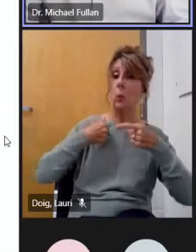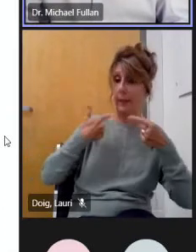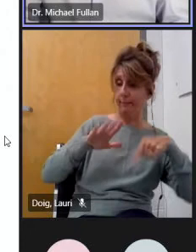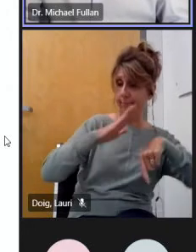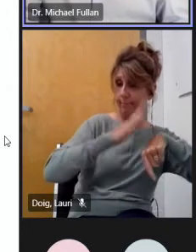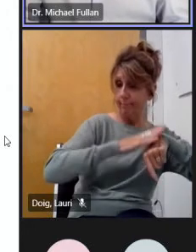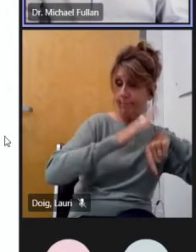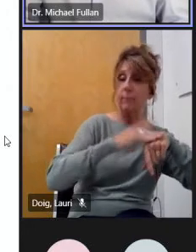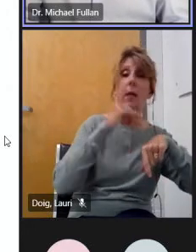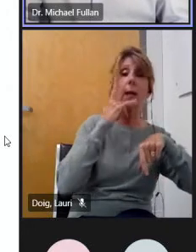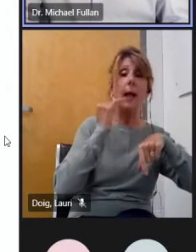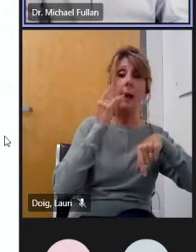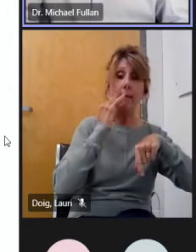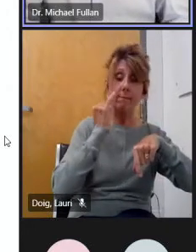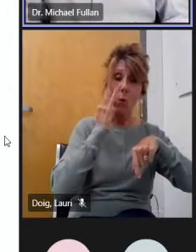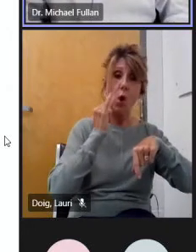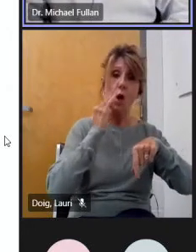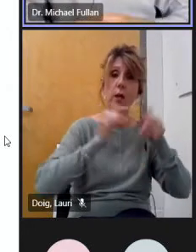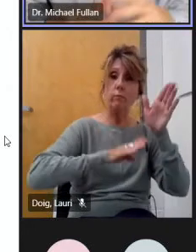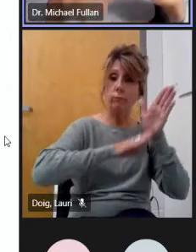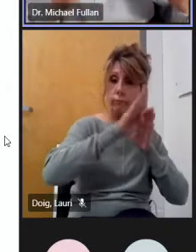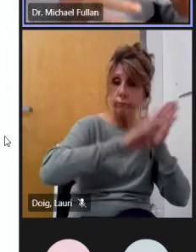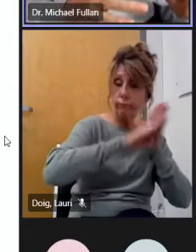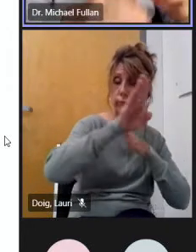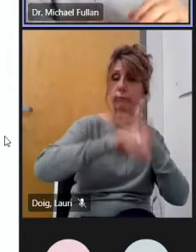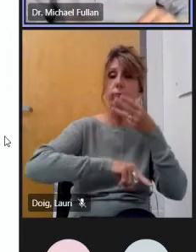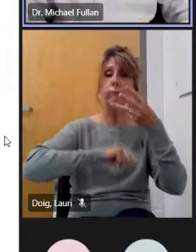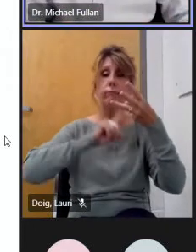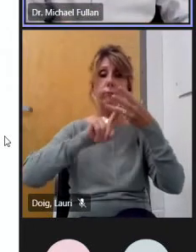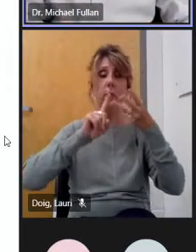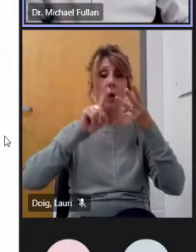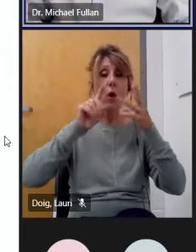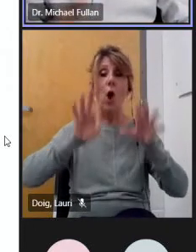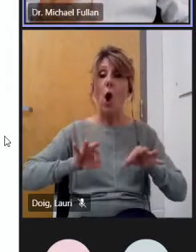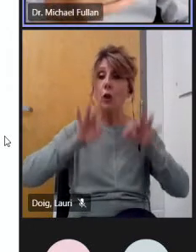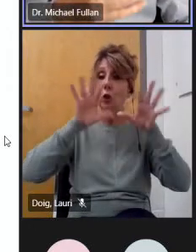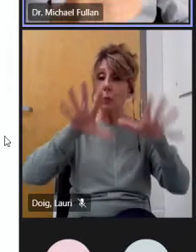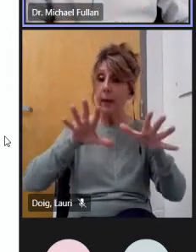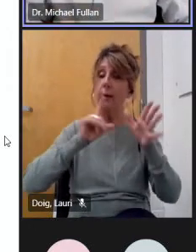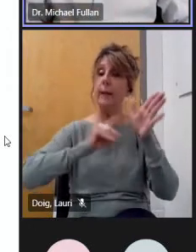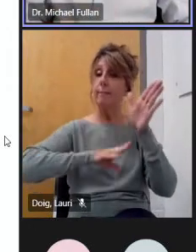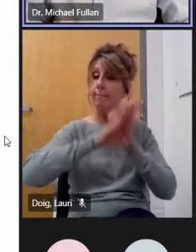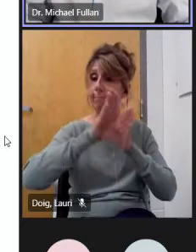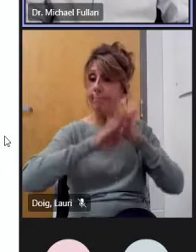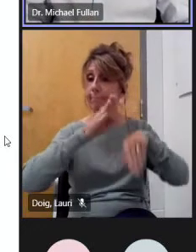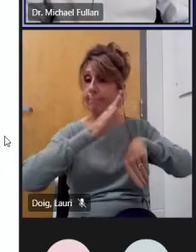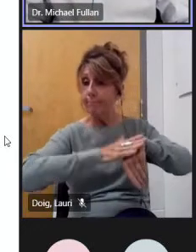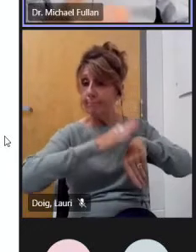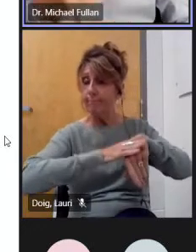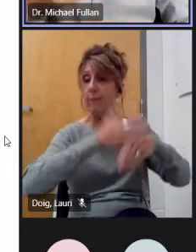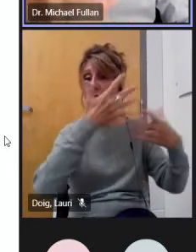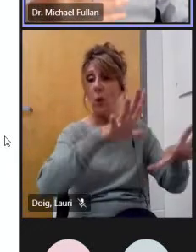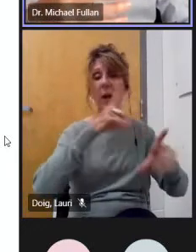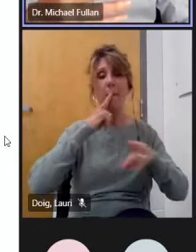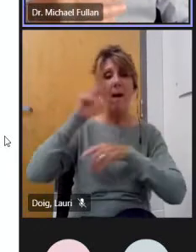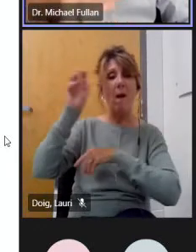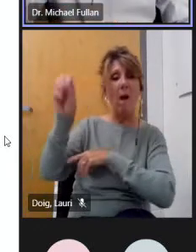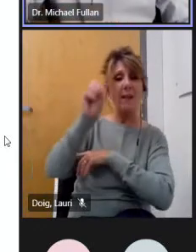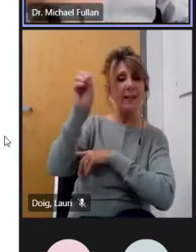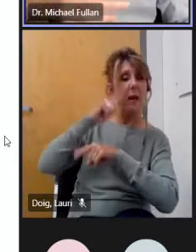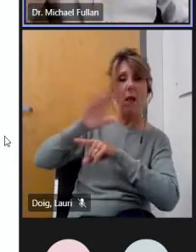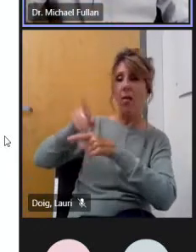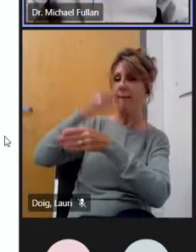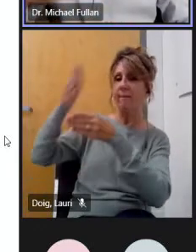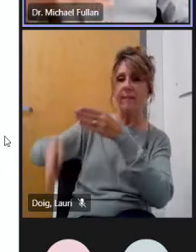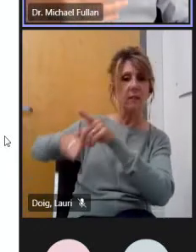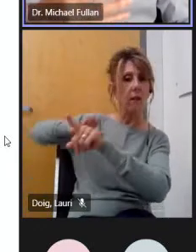helped shape the policies in victoria australia so it remains unfinished business we can talk about that afterwards but it's a big part but